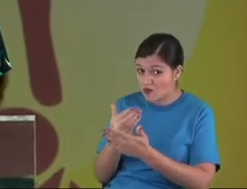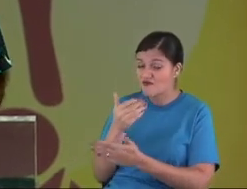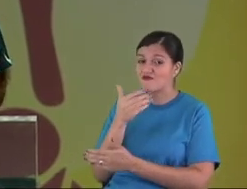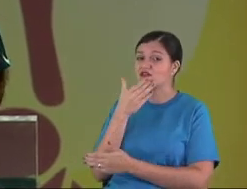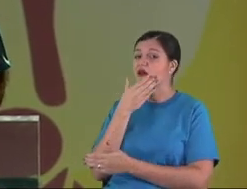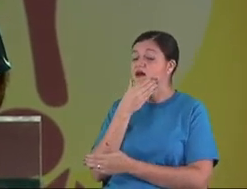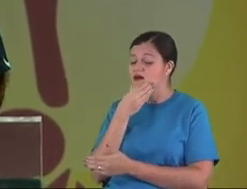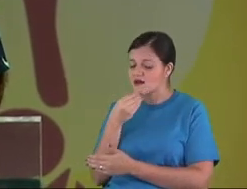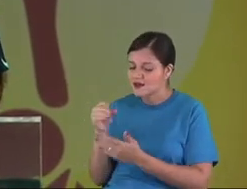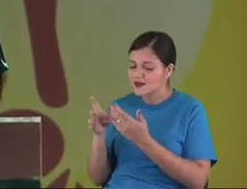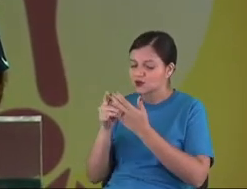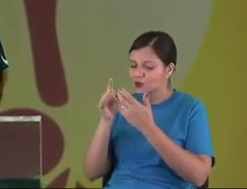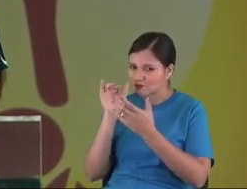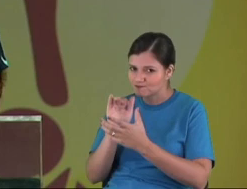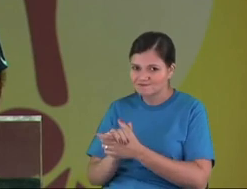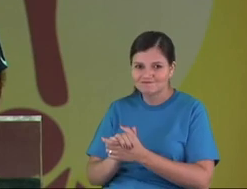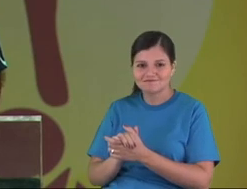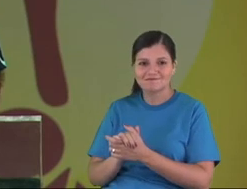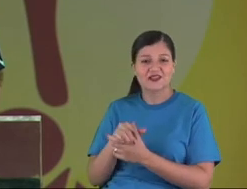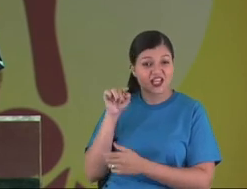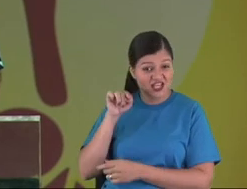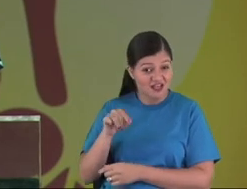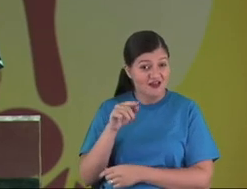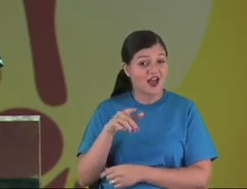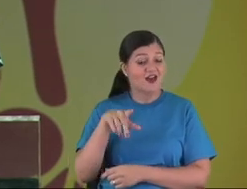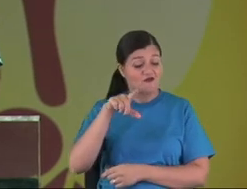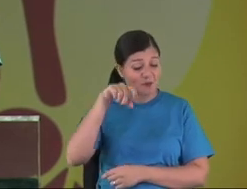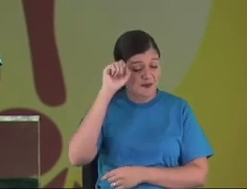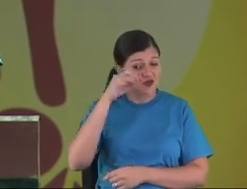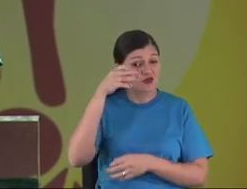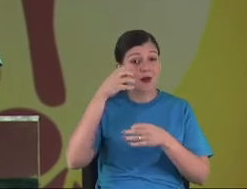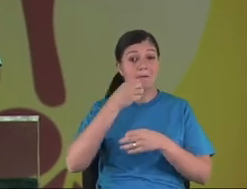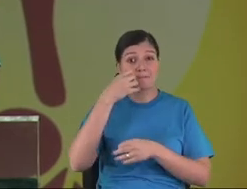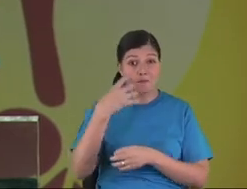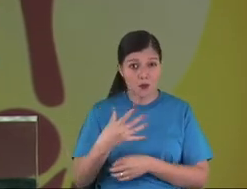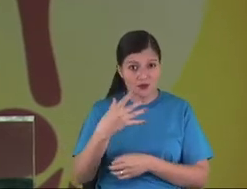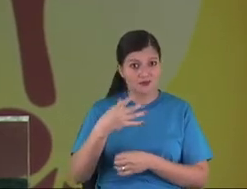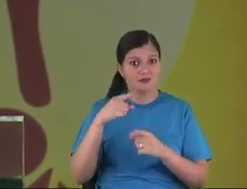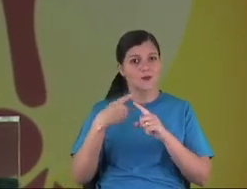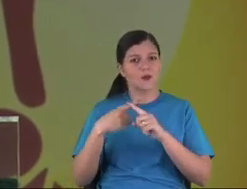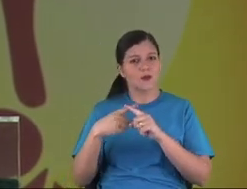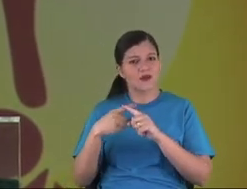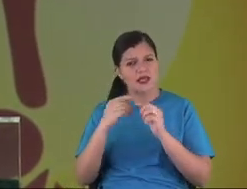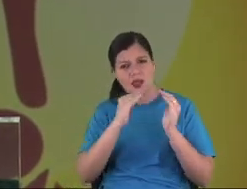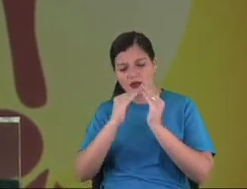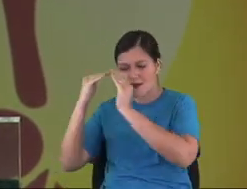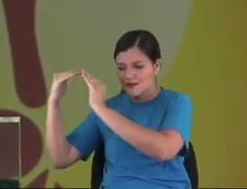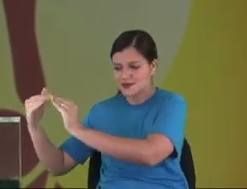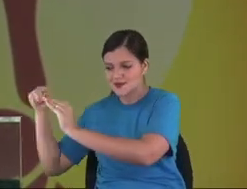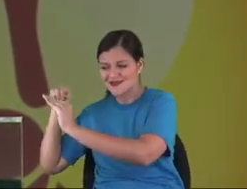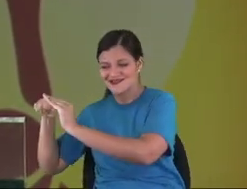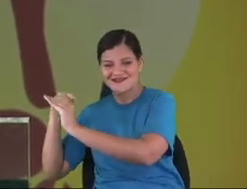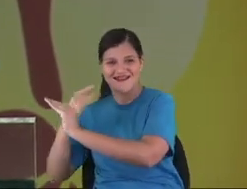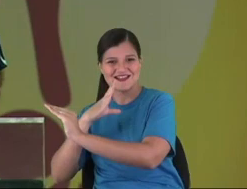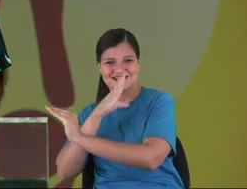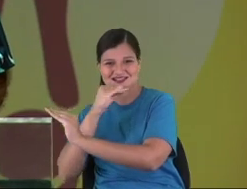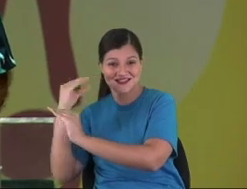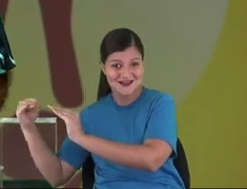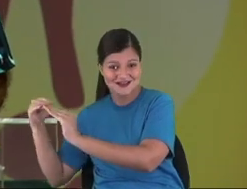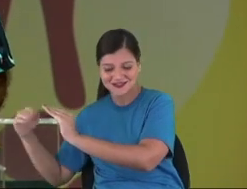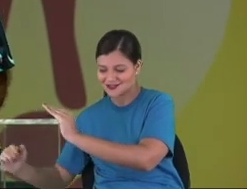Certainly, it was a very good decision. Because the people was rising up in